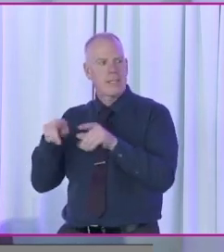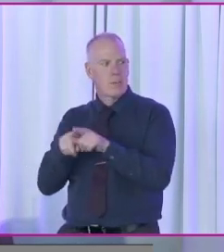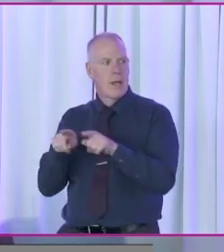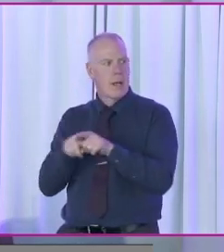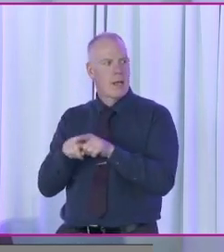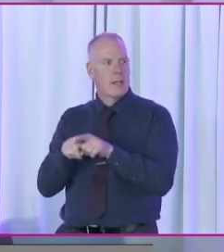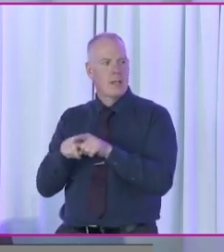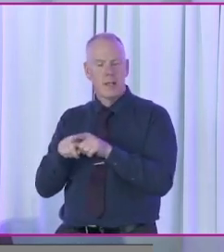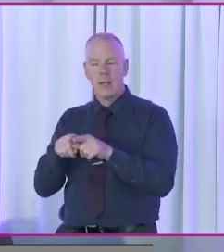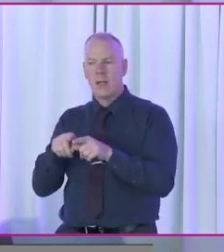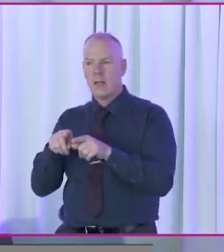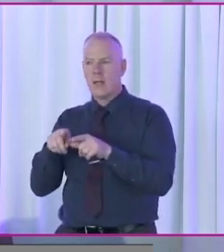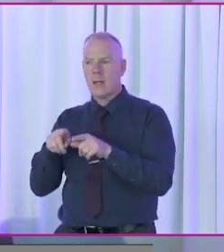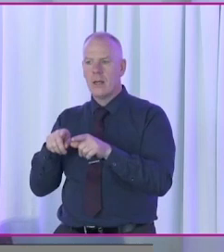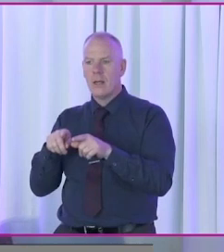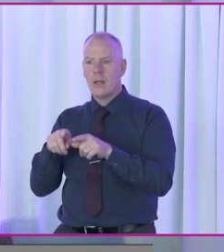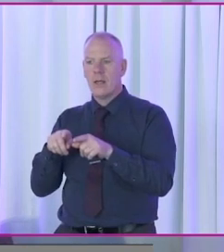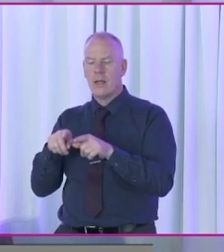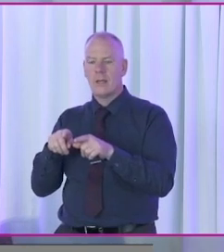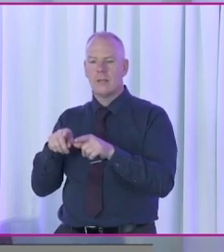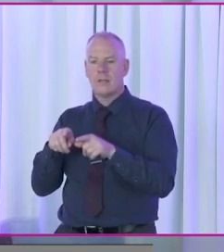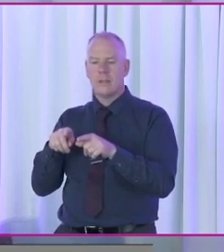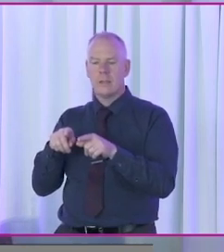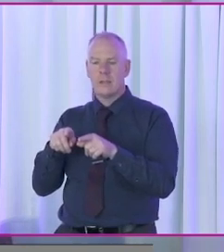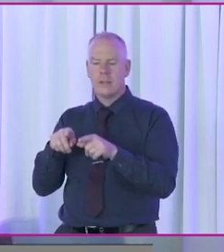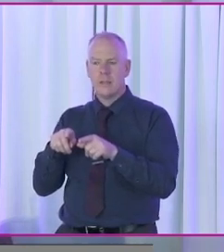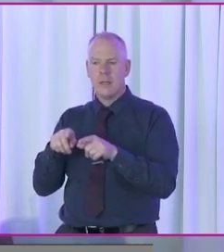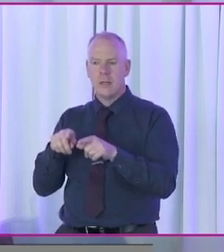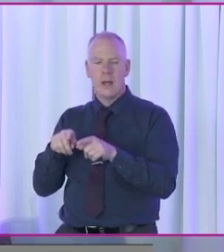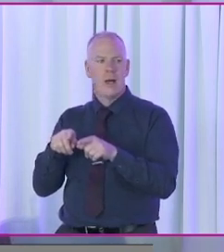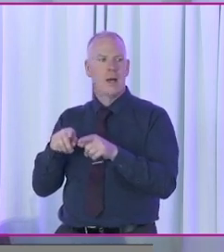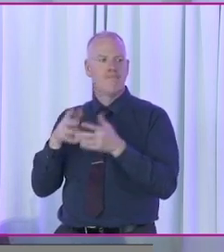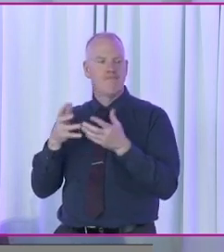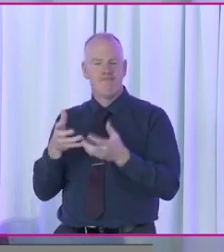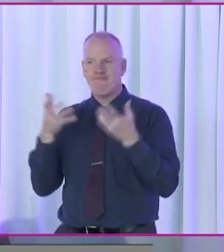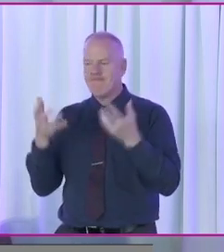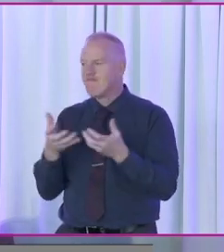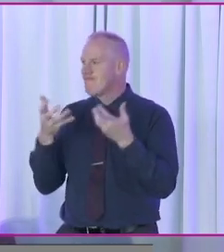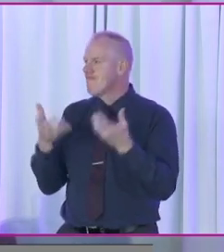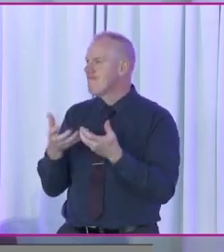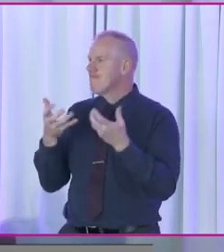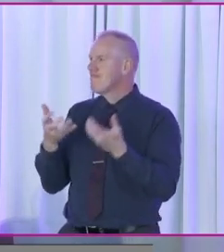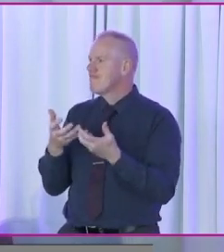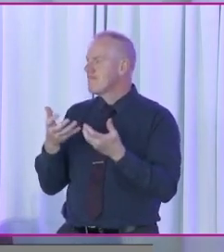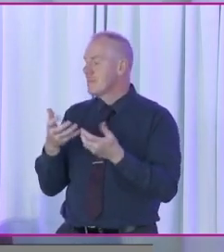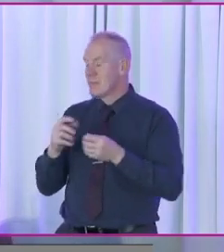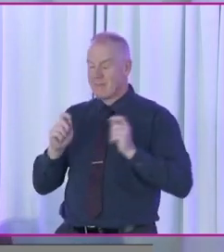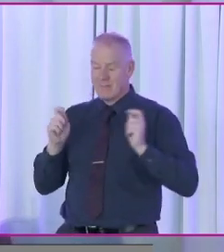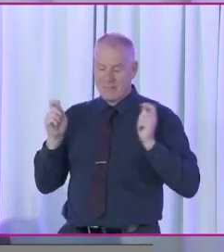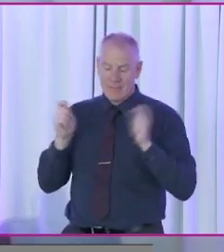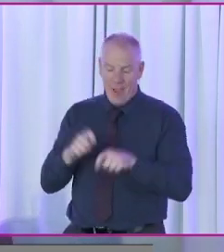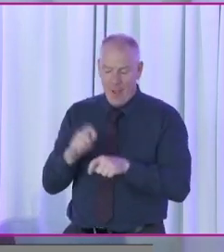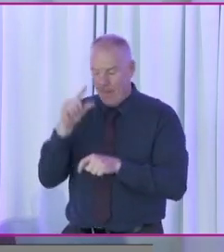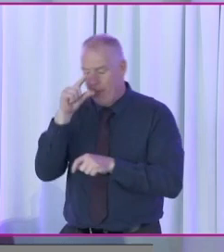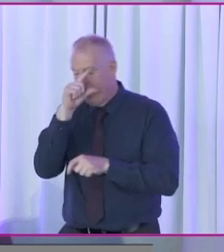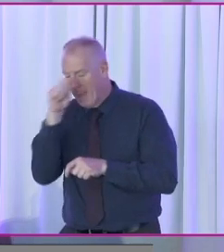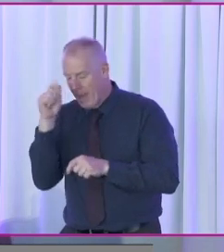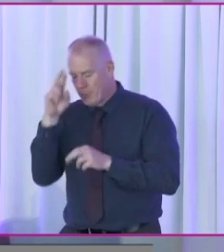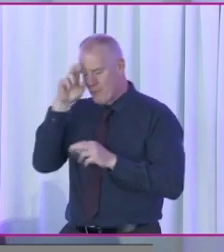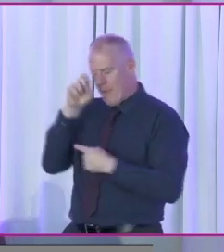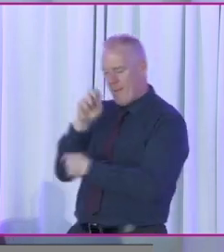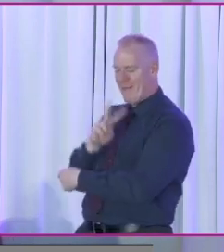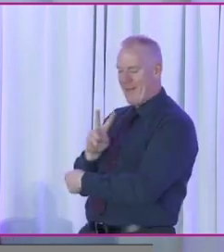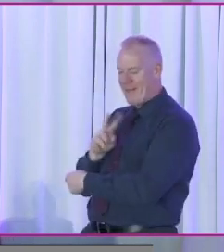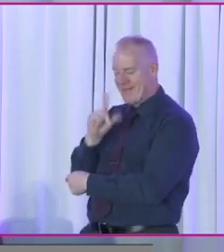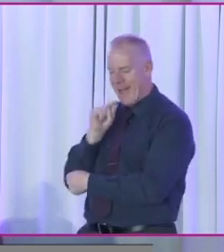there, I know, sorry, sorry, I'm just terrible with names. I'm trying to remember Vivian's name.